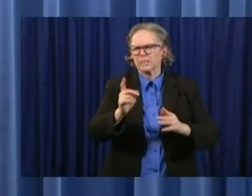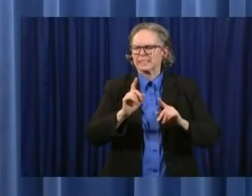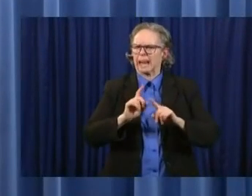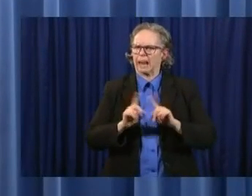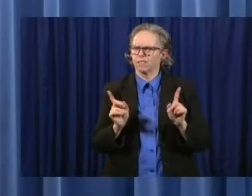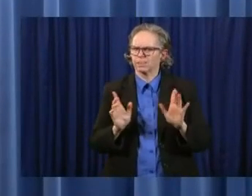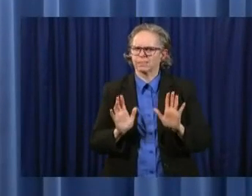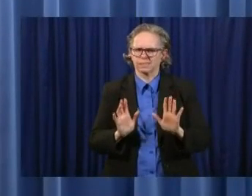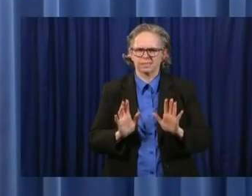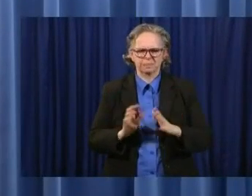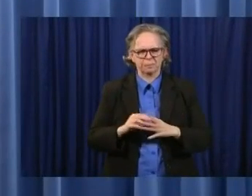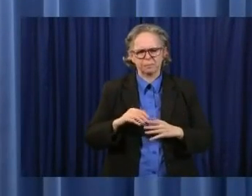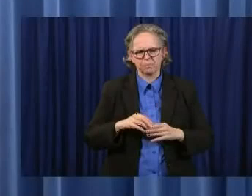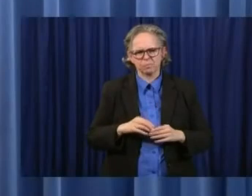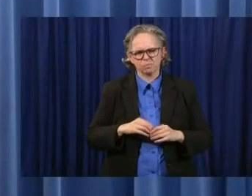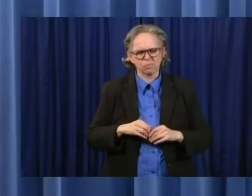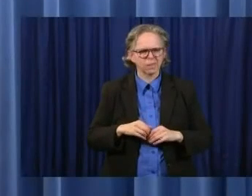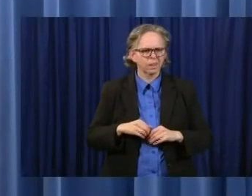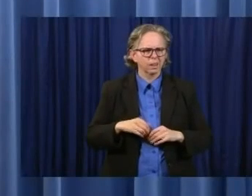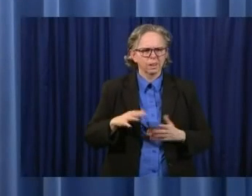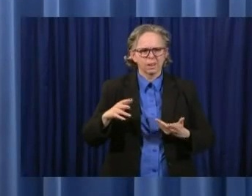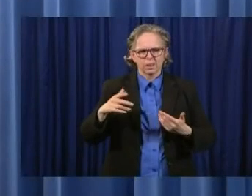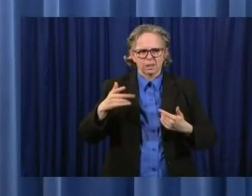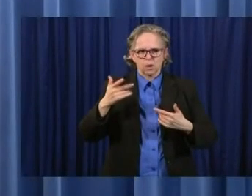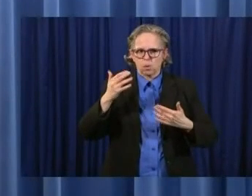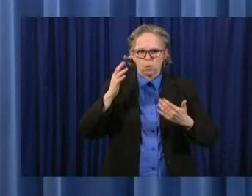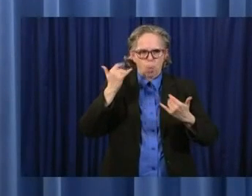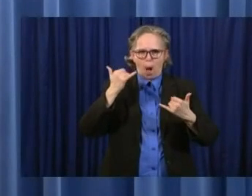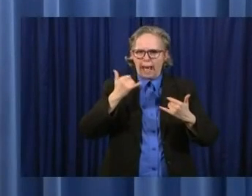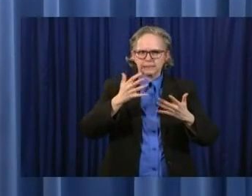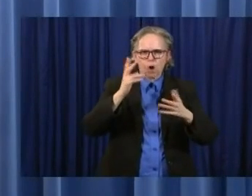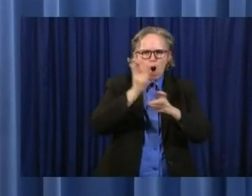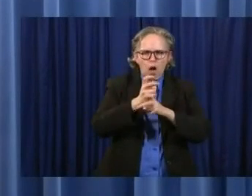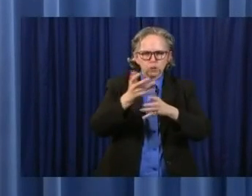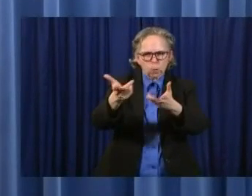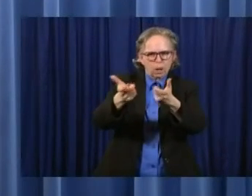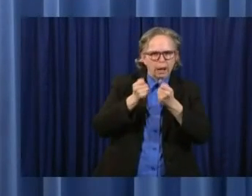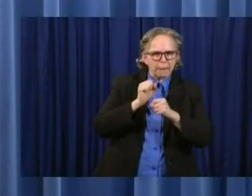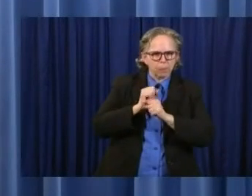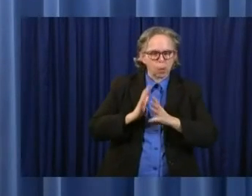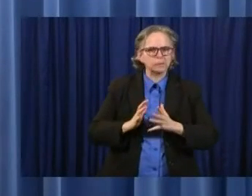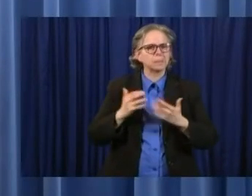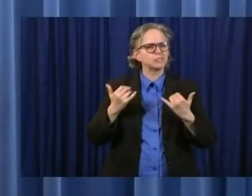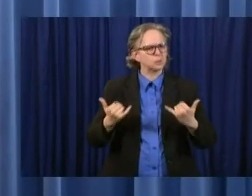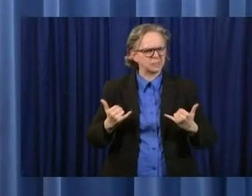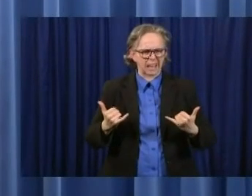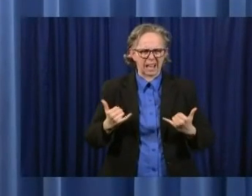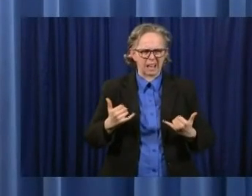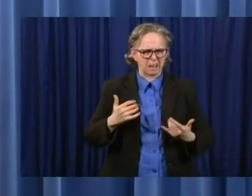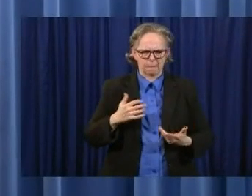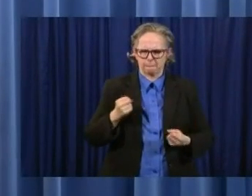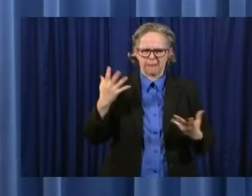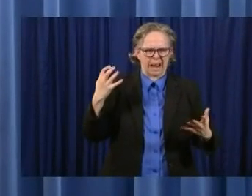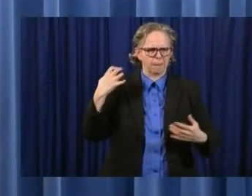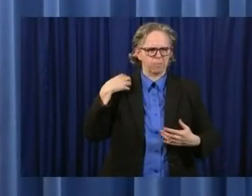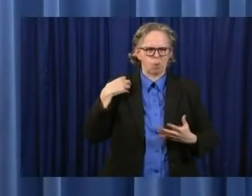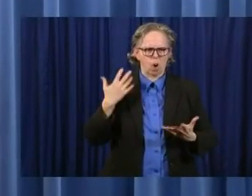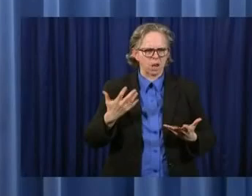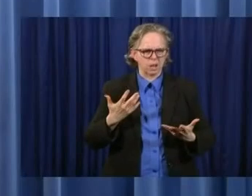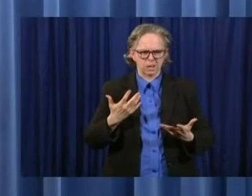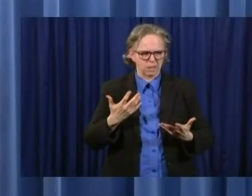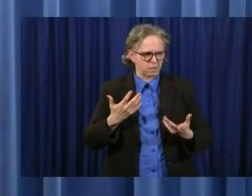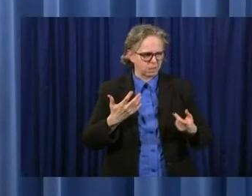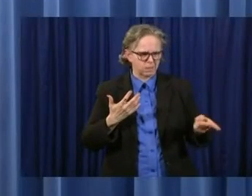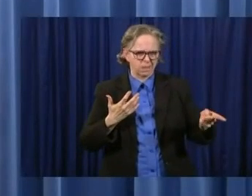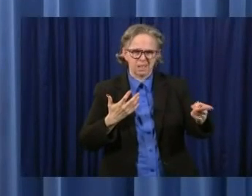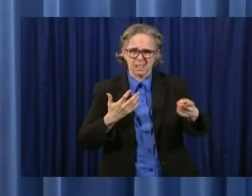attracting employees, but today what we have is if any company is not protecting their employees, they're not going to be able to get anybody to come to work. They're not